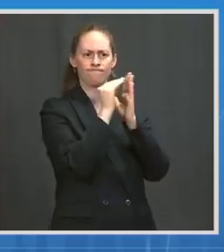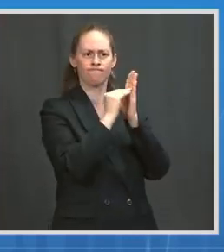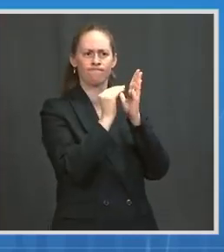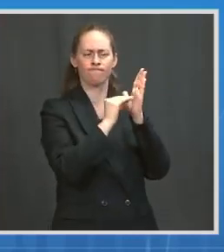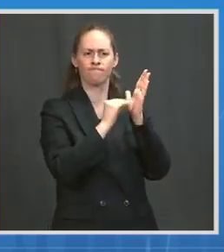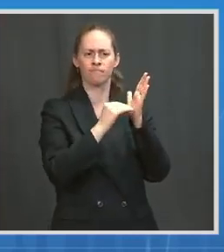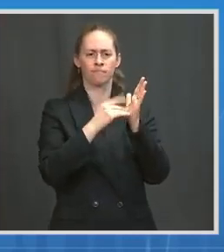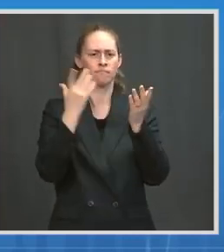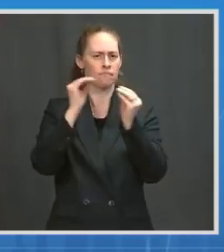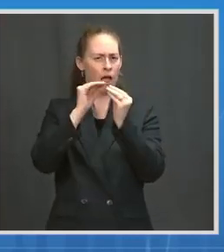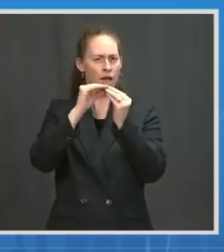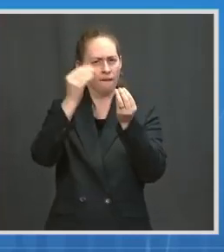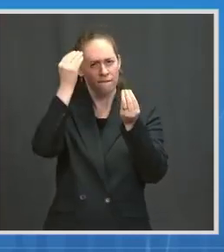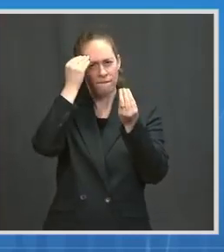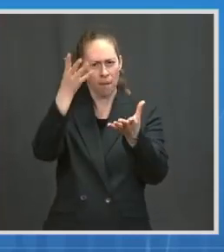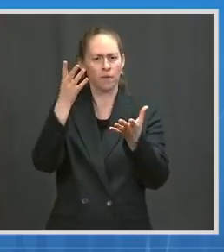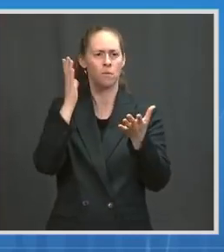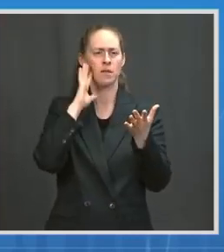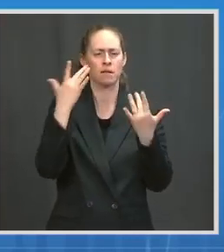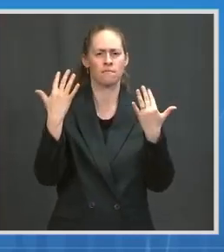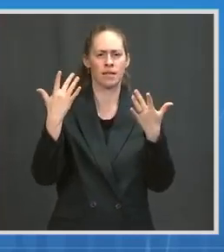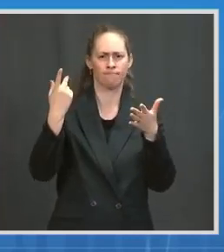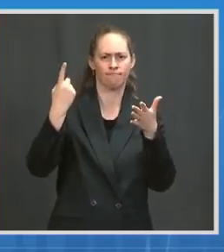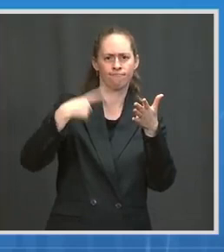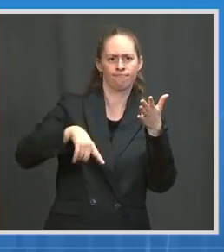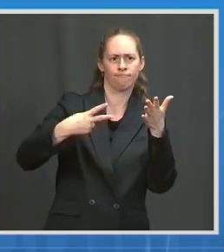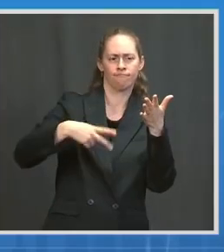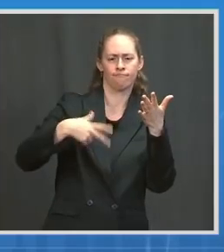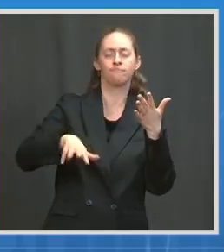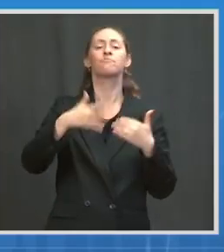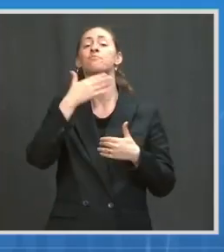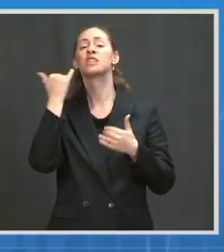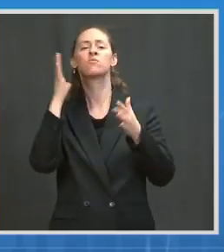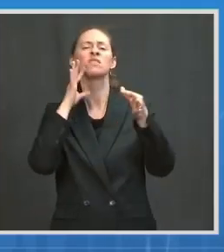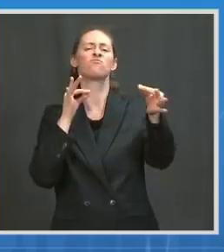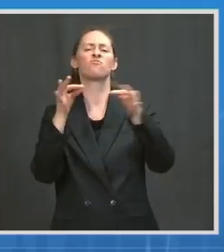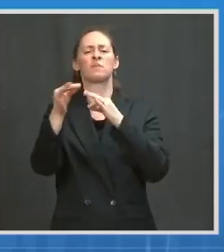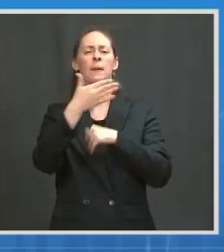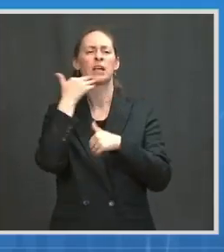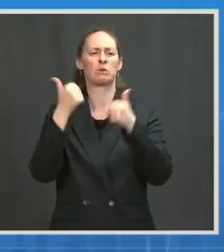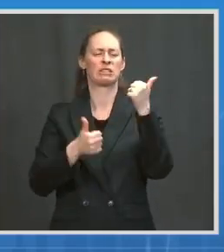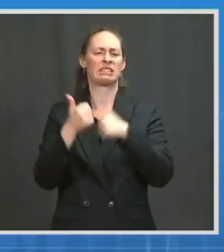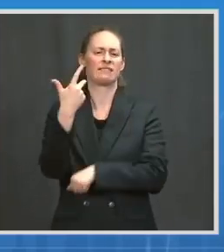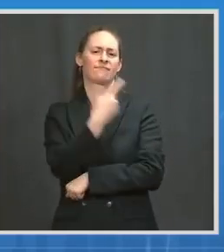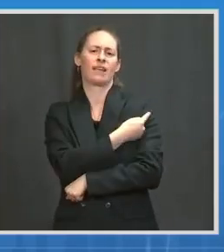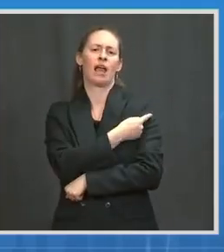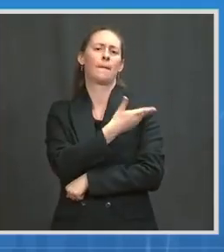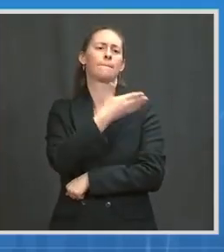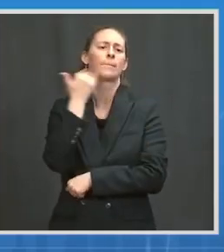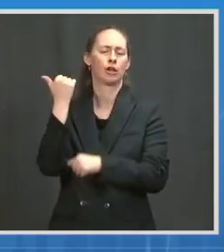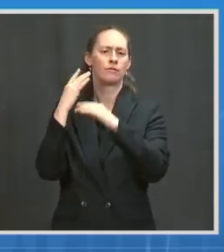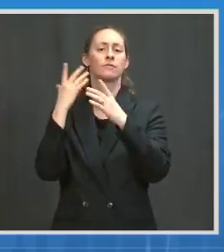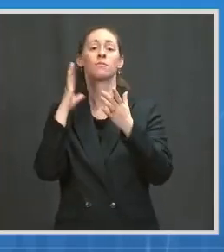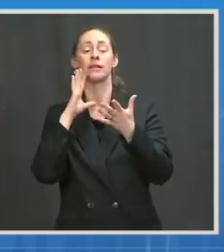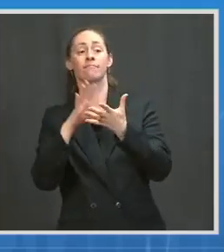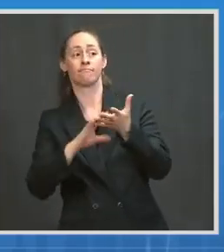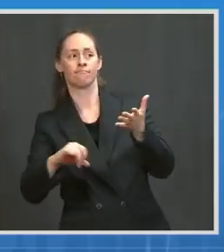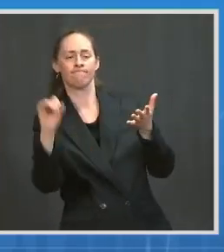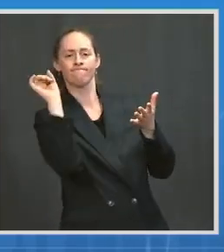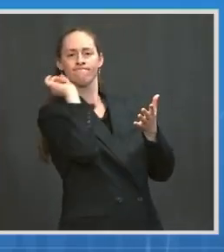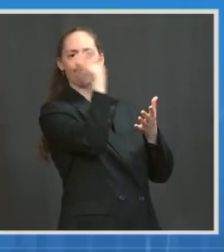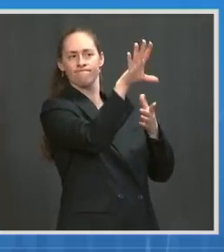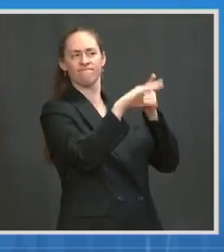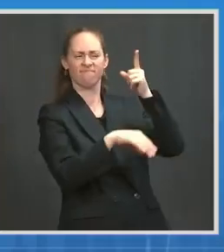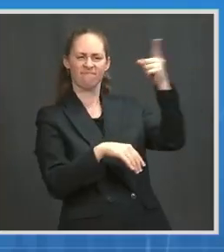able to make a determination as to what the effect of antibodies induced by our vaccines are against that particular variant. So